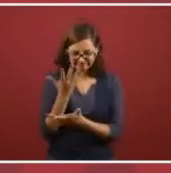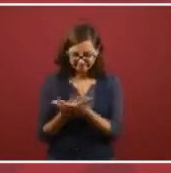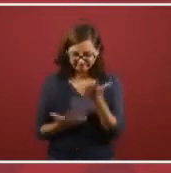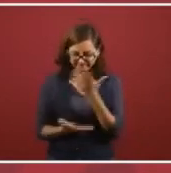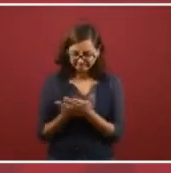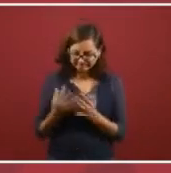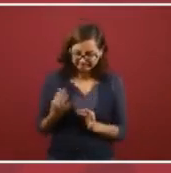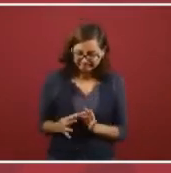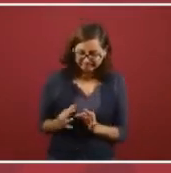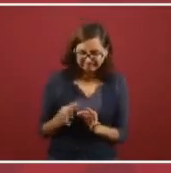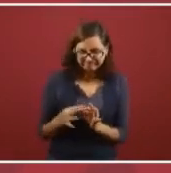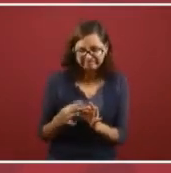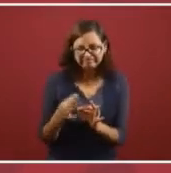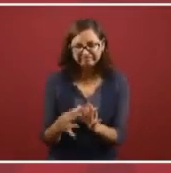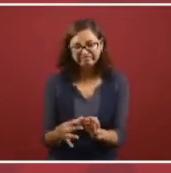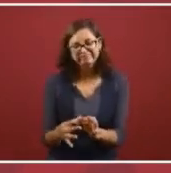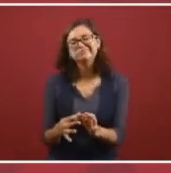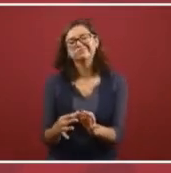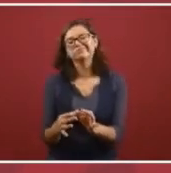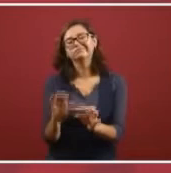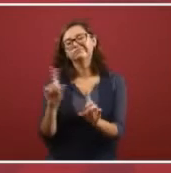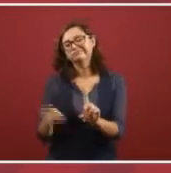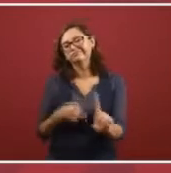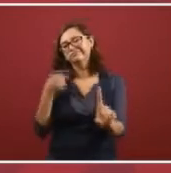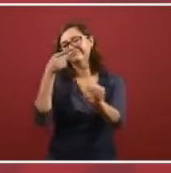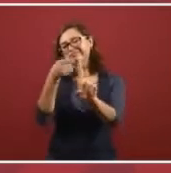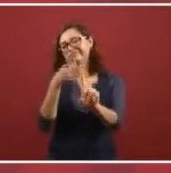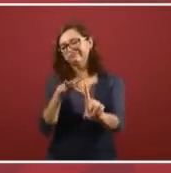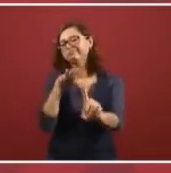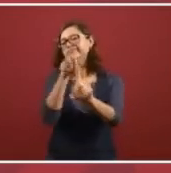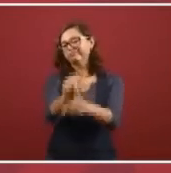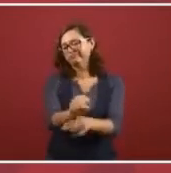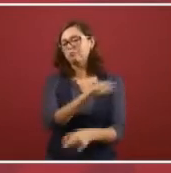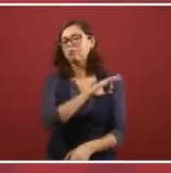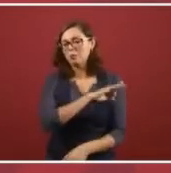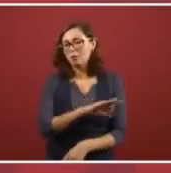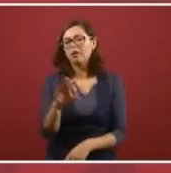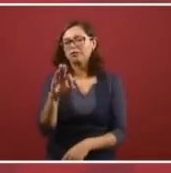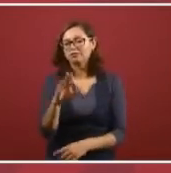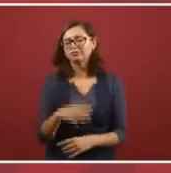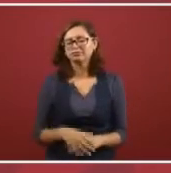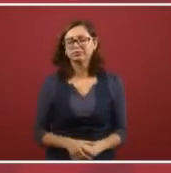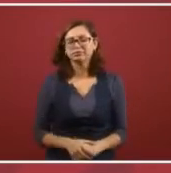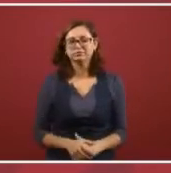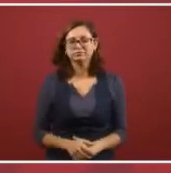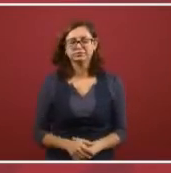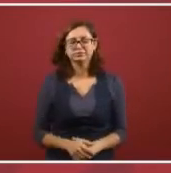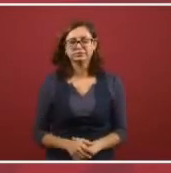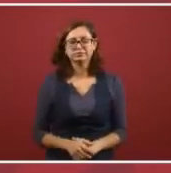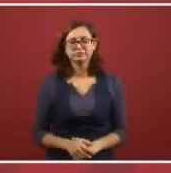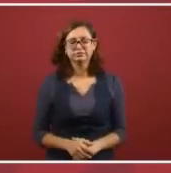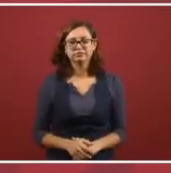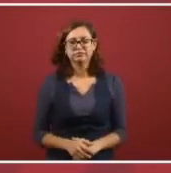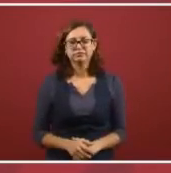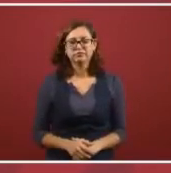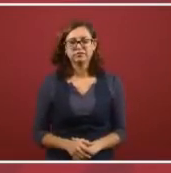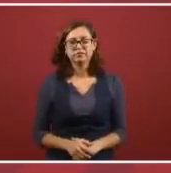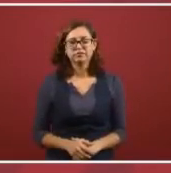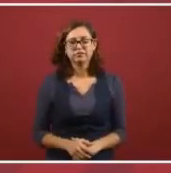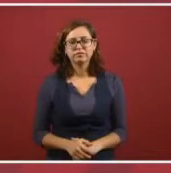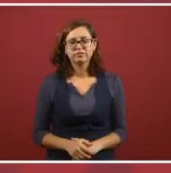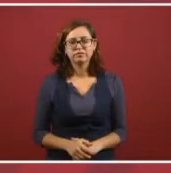perseverance, you are able to accomplish your purposes.